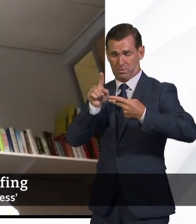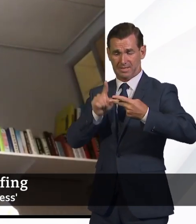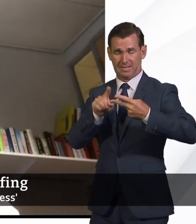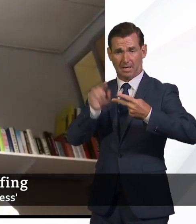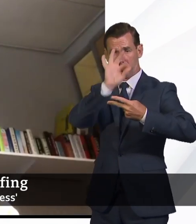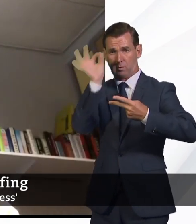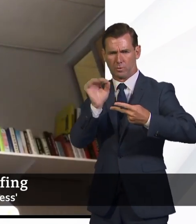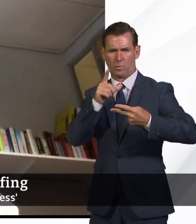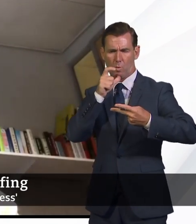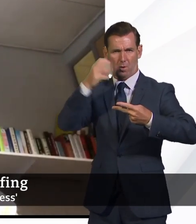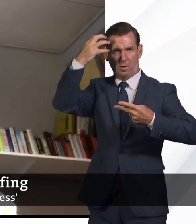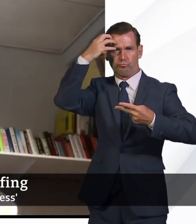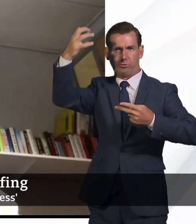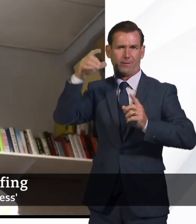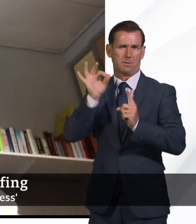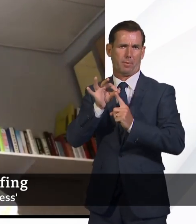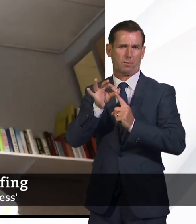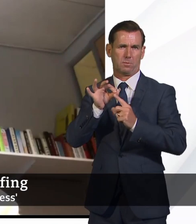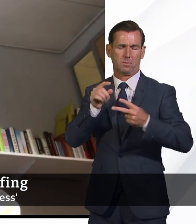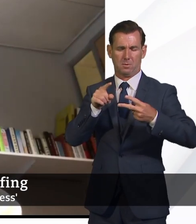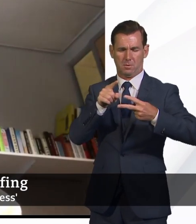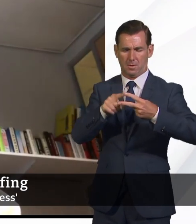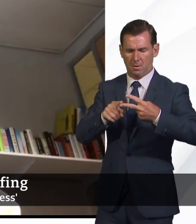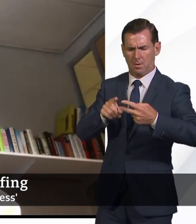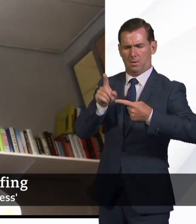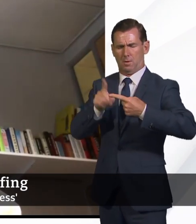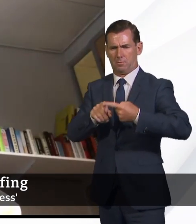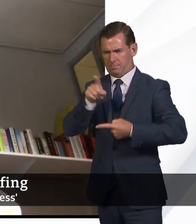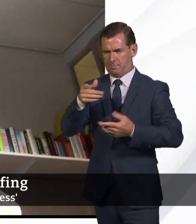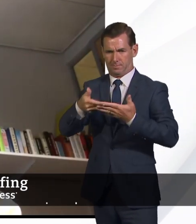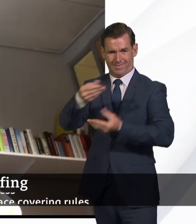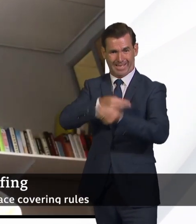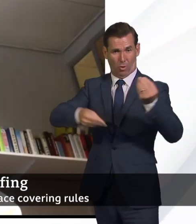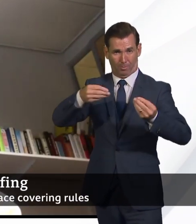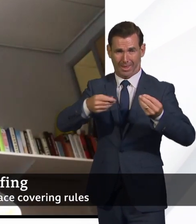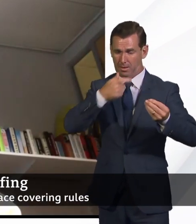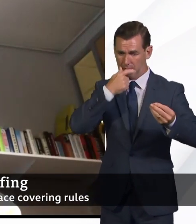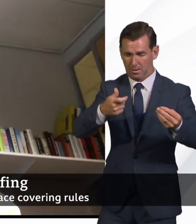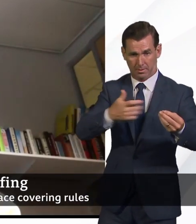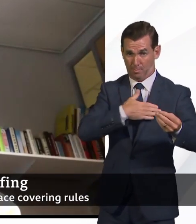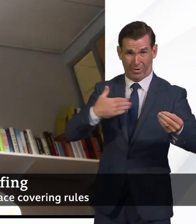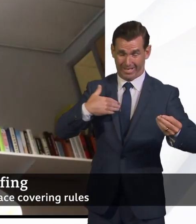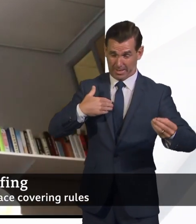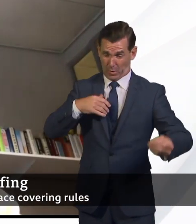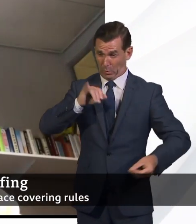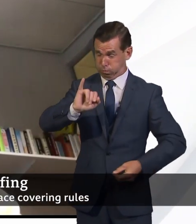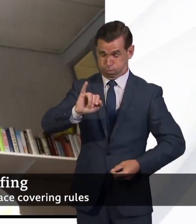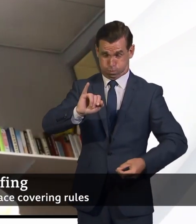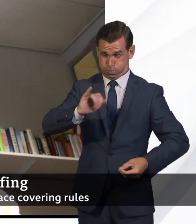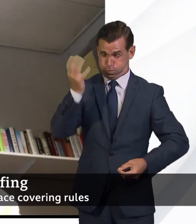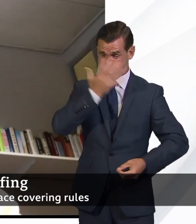made for Professor Powers. Given the economic figures that came out today, which I think can only be described as dismal,